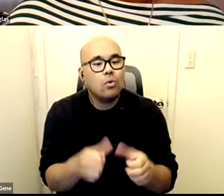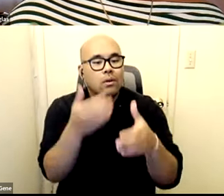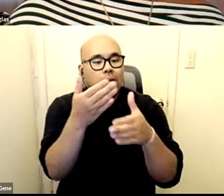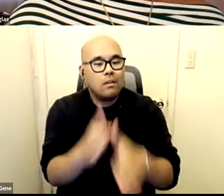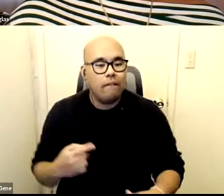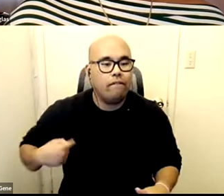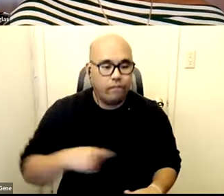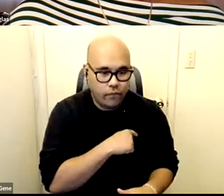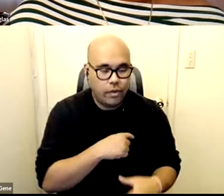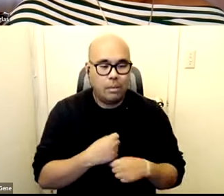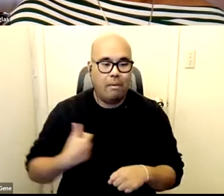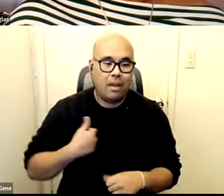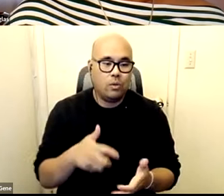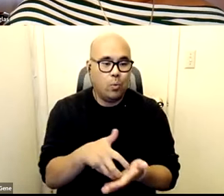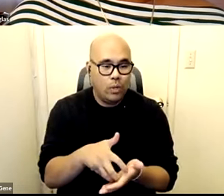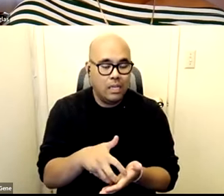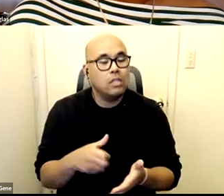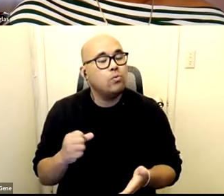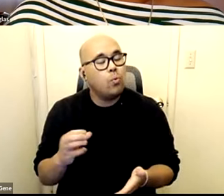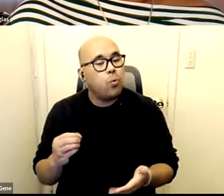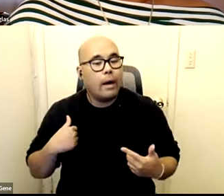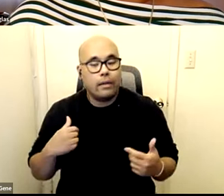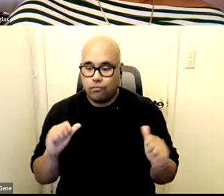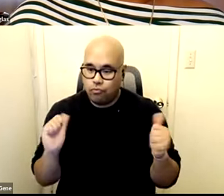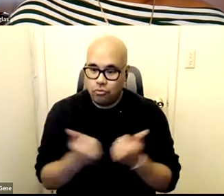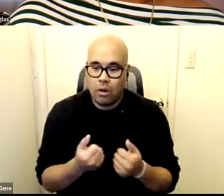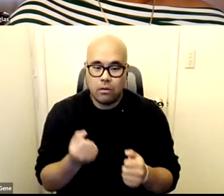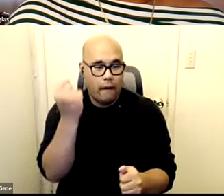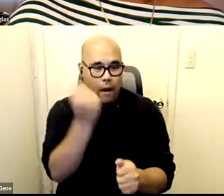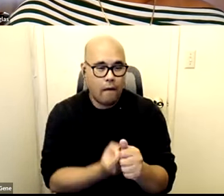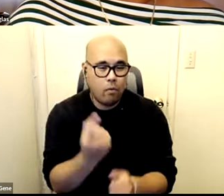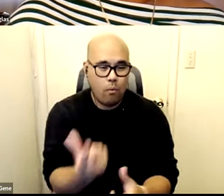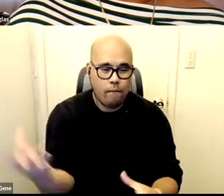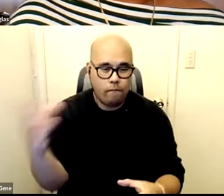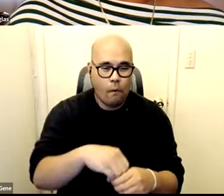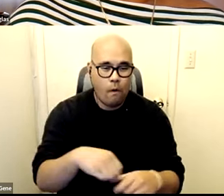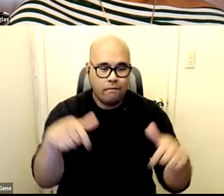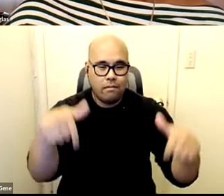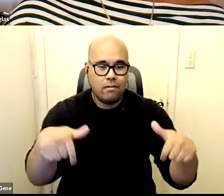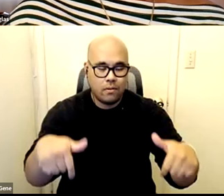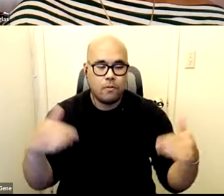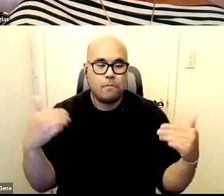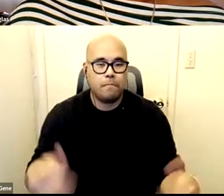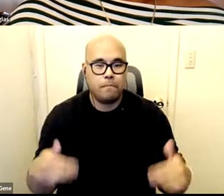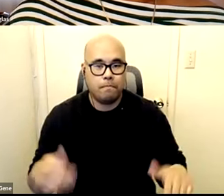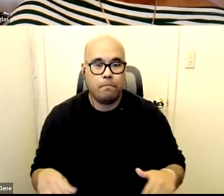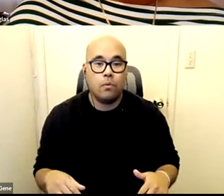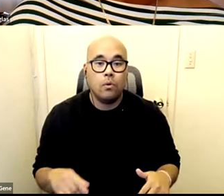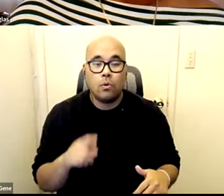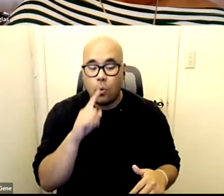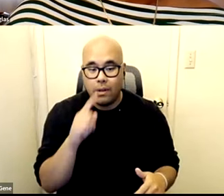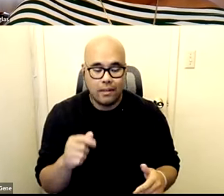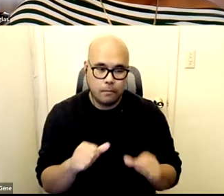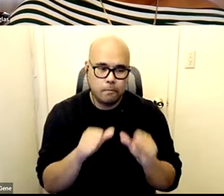us and so i'm challenging everyone that's involved in this like you have to stay